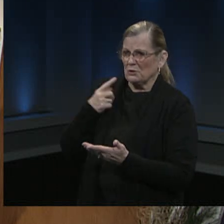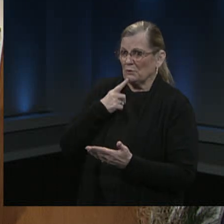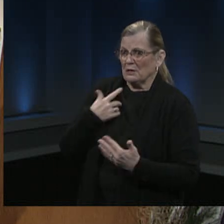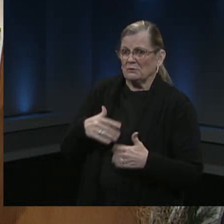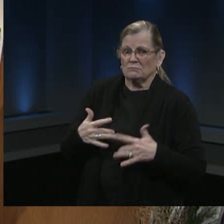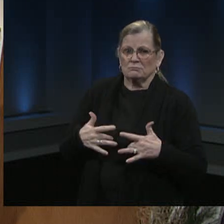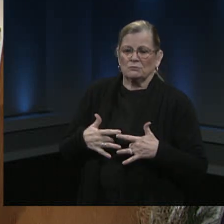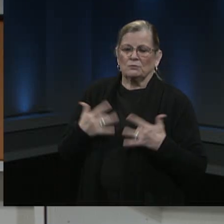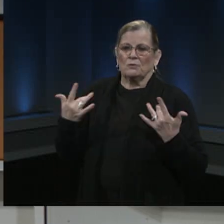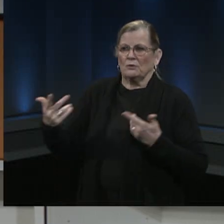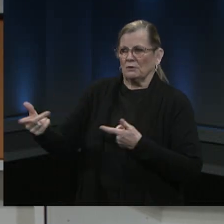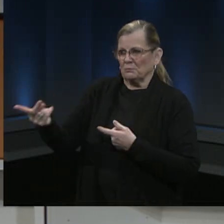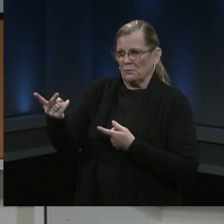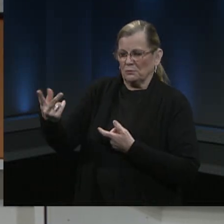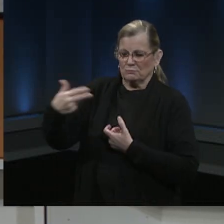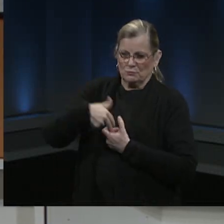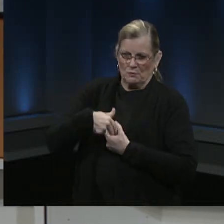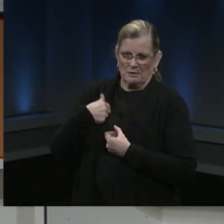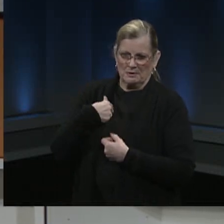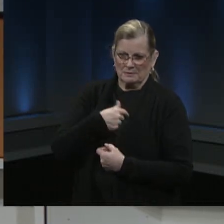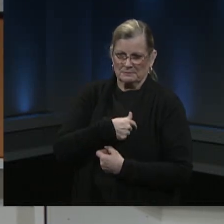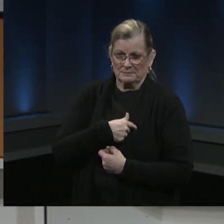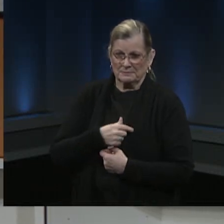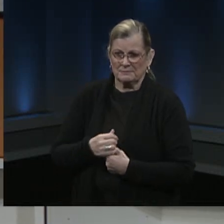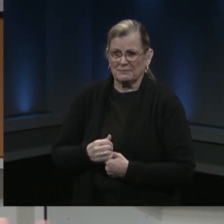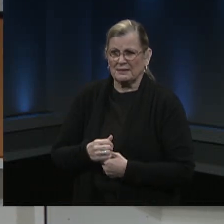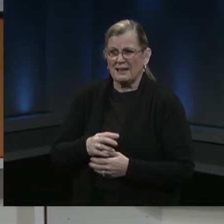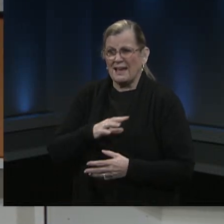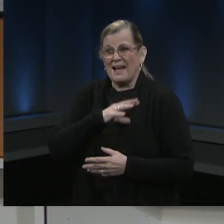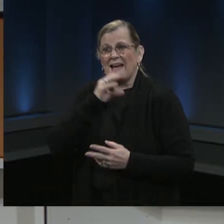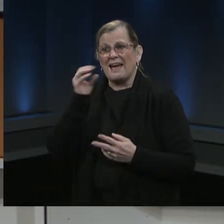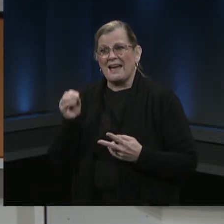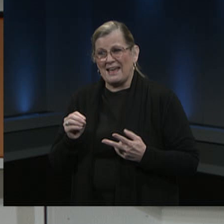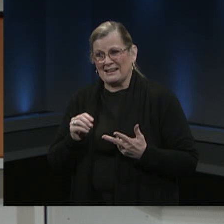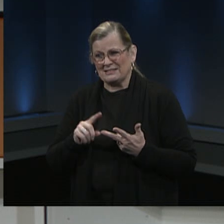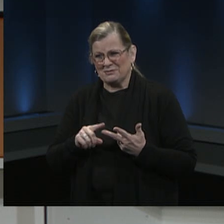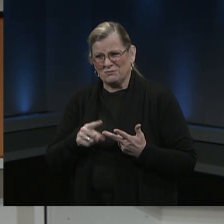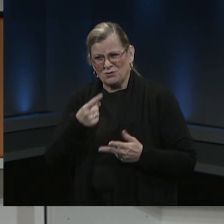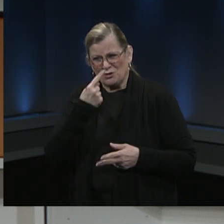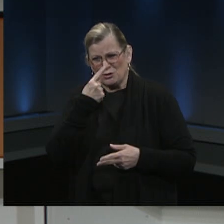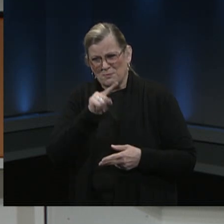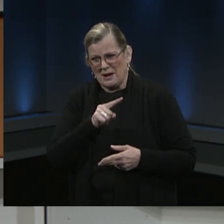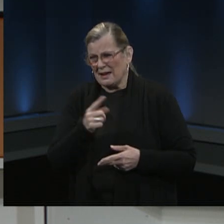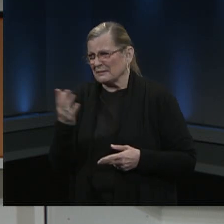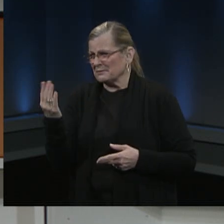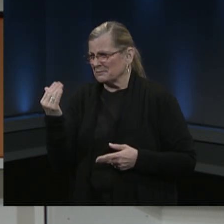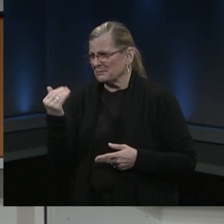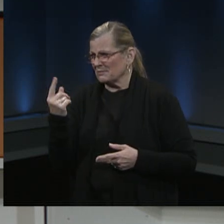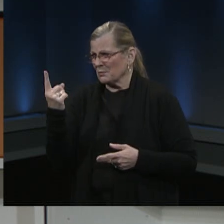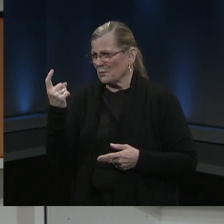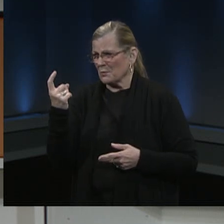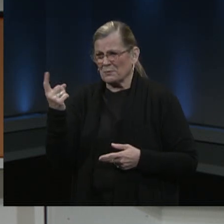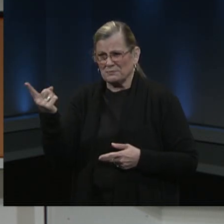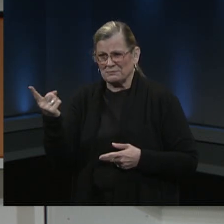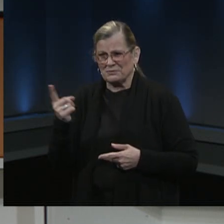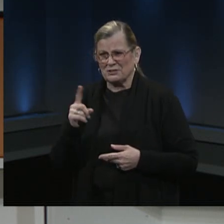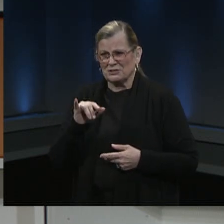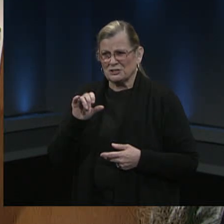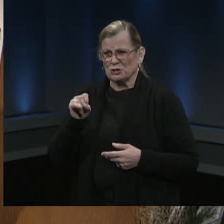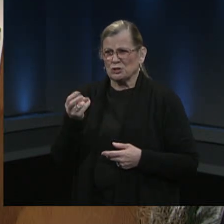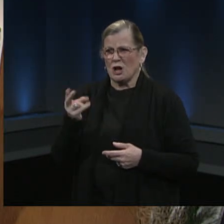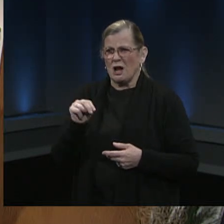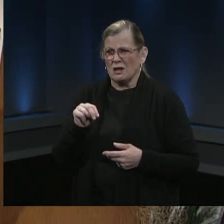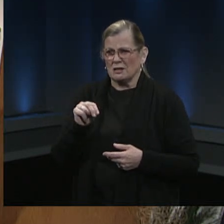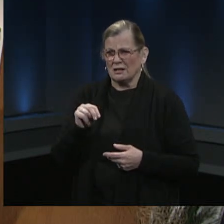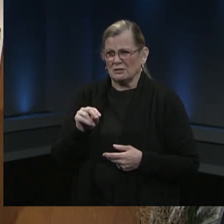Fairfax County Public Schools. And I'm going to ask him to step right up to the microphone right now, Sean McDonald, our Interim